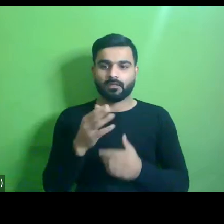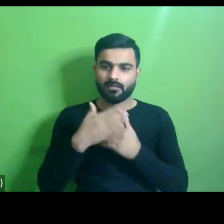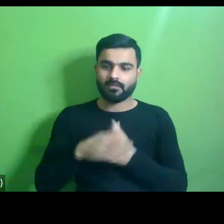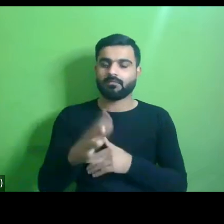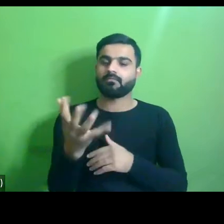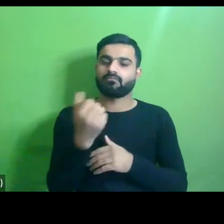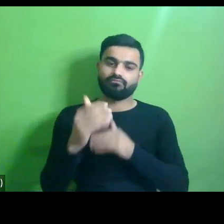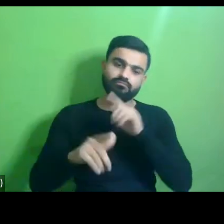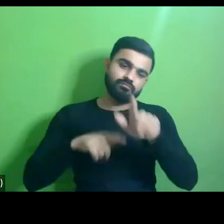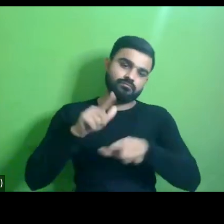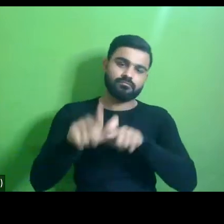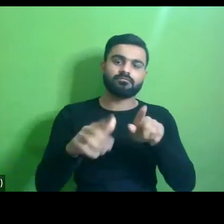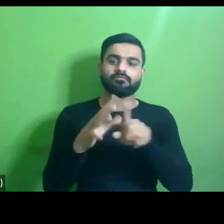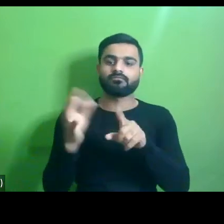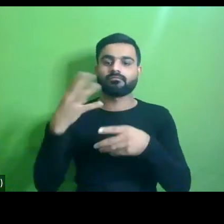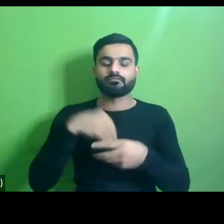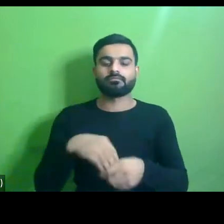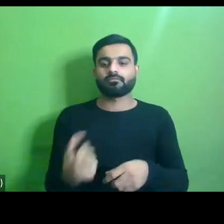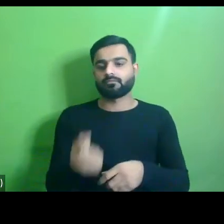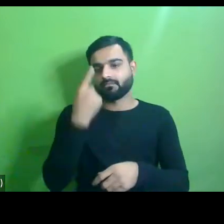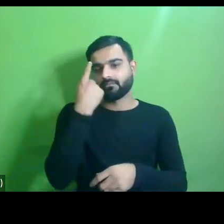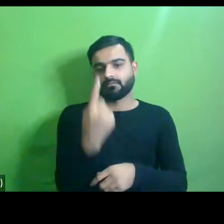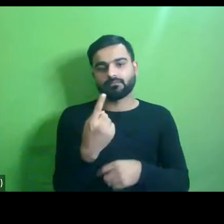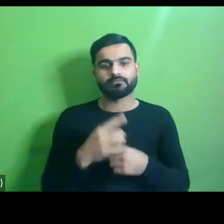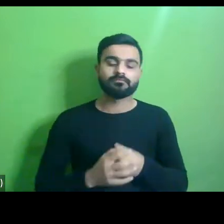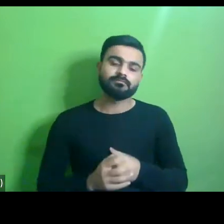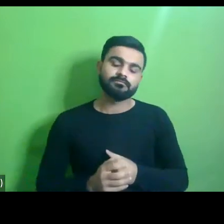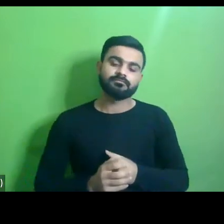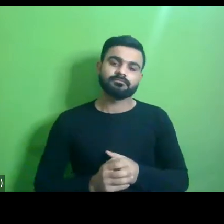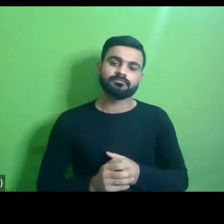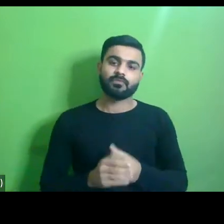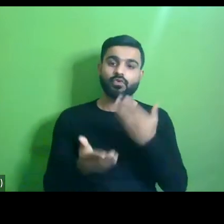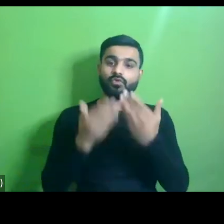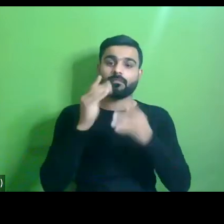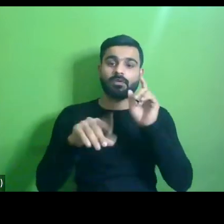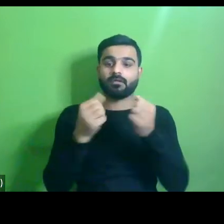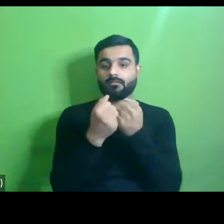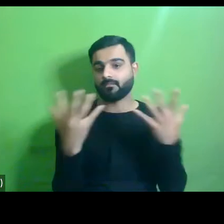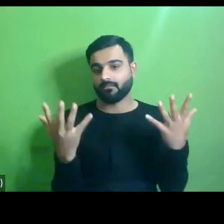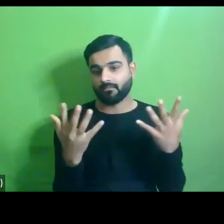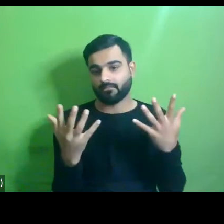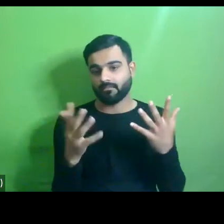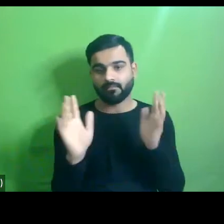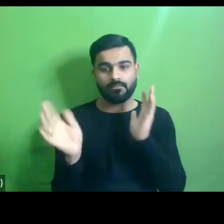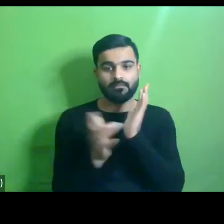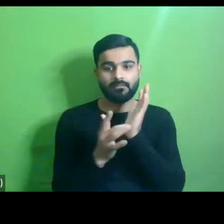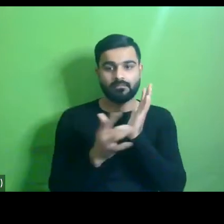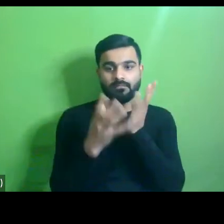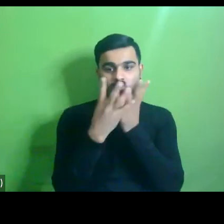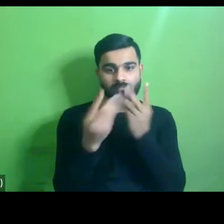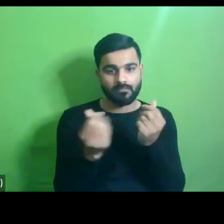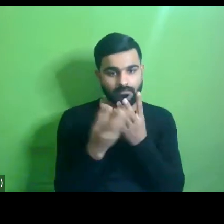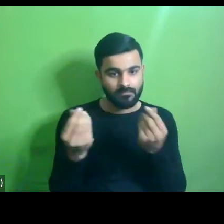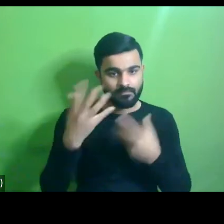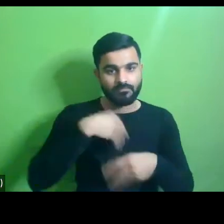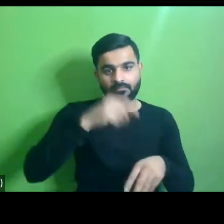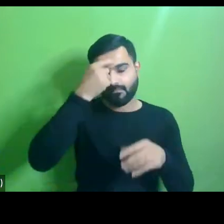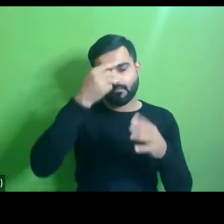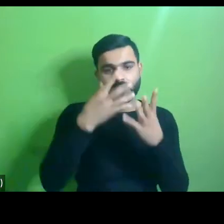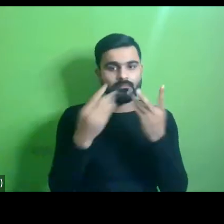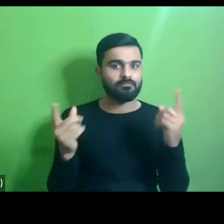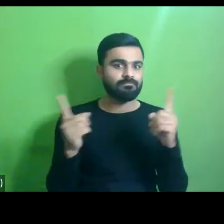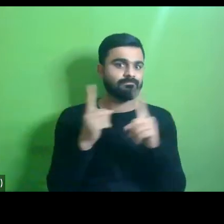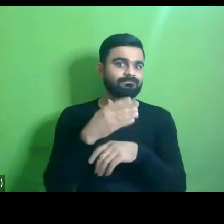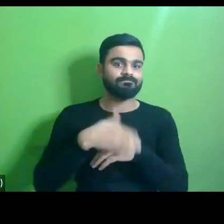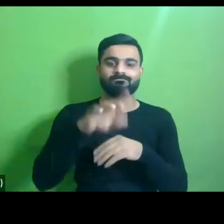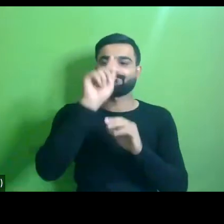take but we also need to understand one thing uh you may have a lot of technical solutions to these technical problems you know by coming out